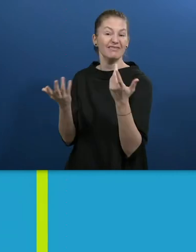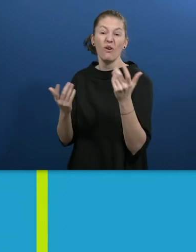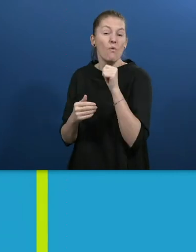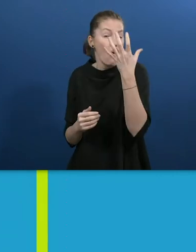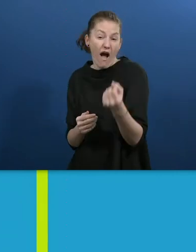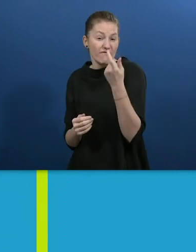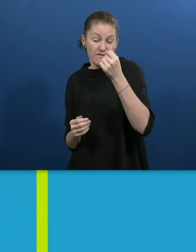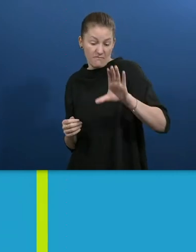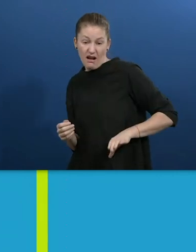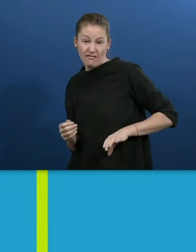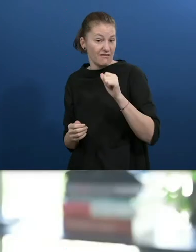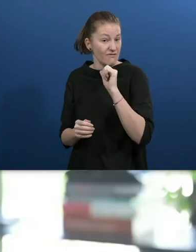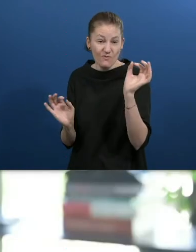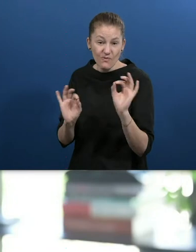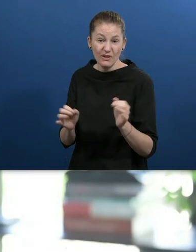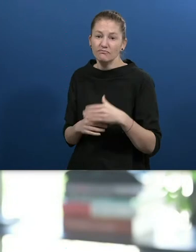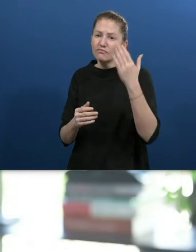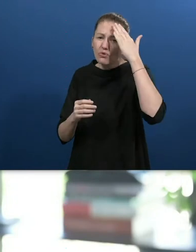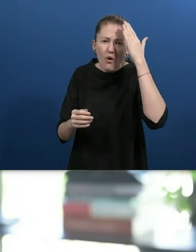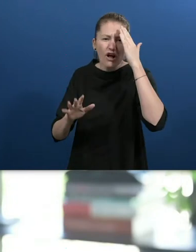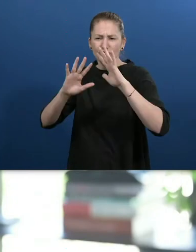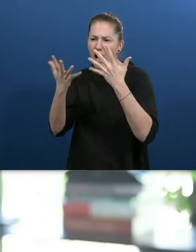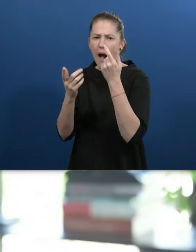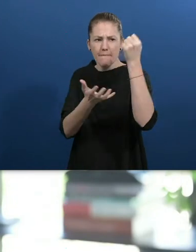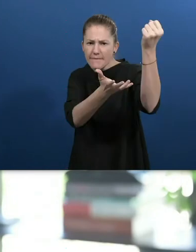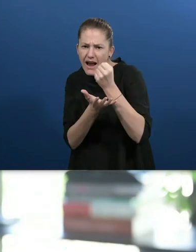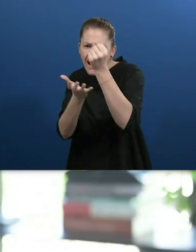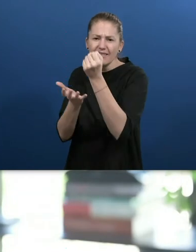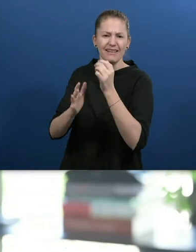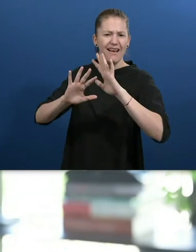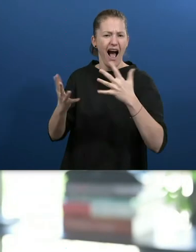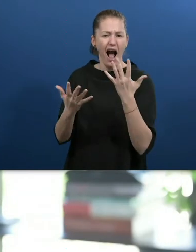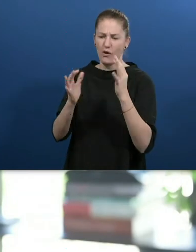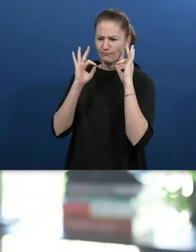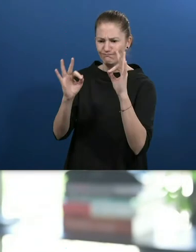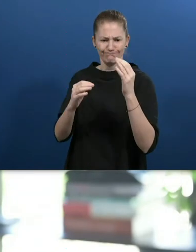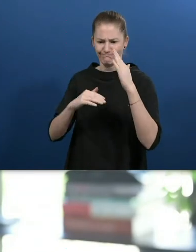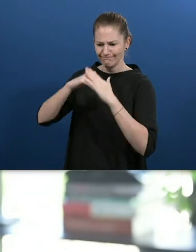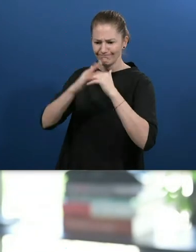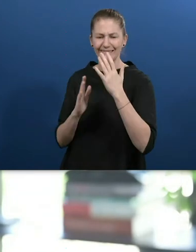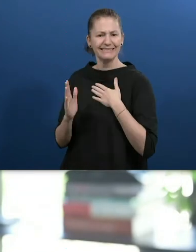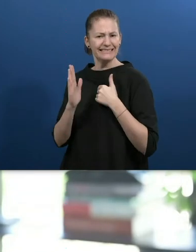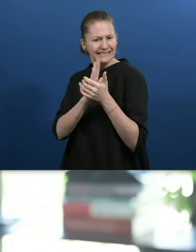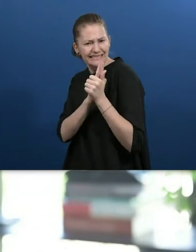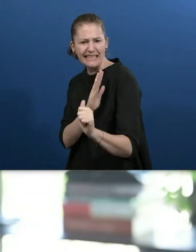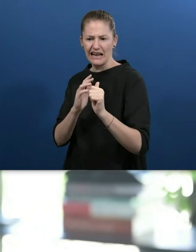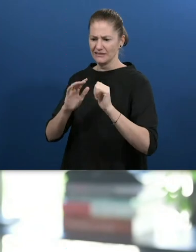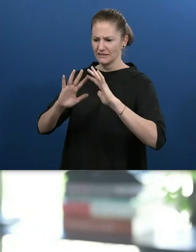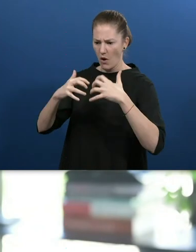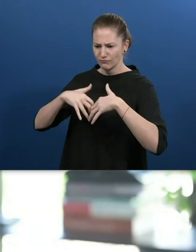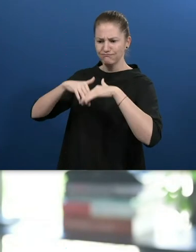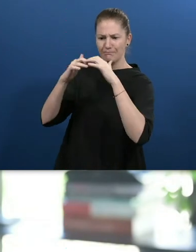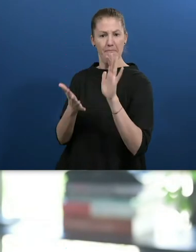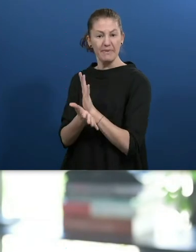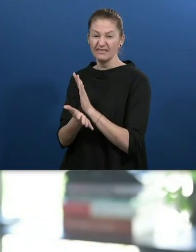business due to lack of financial capabilities, lack of knowledge on where to get financing, and also does